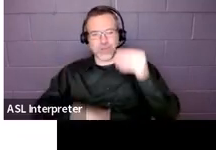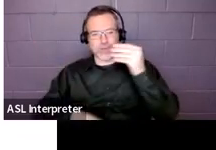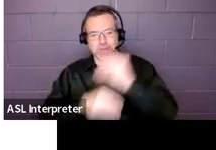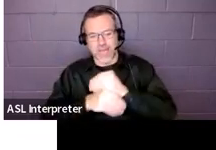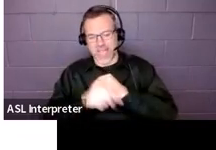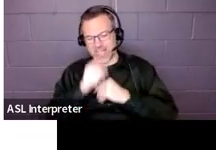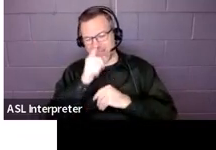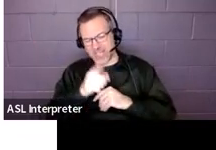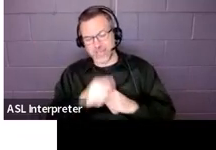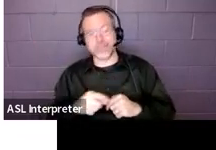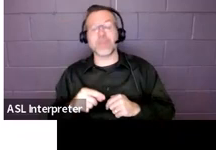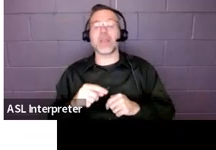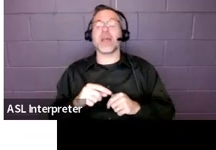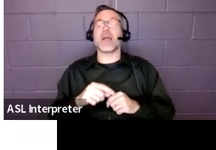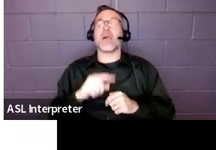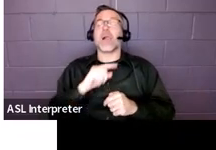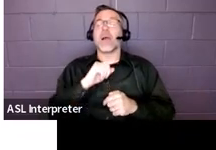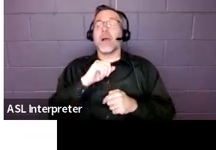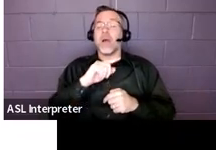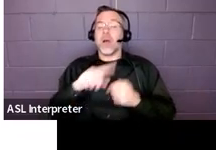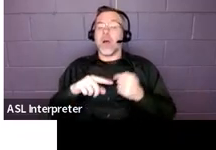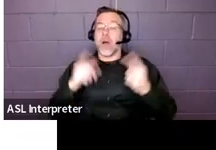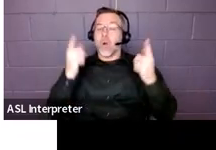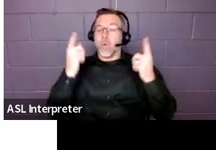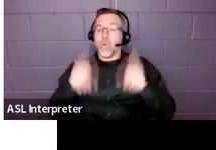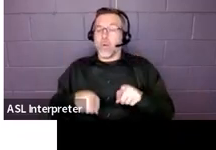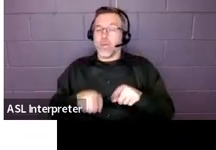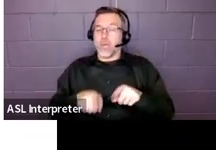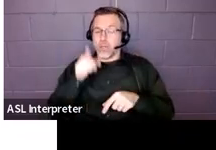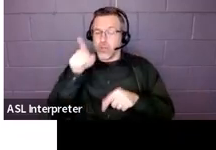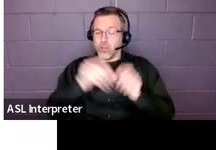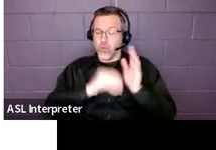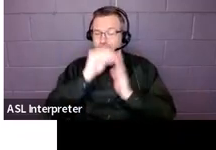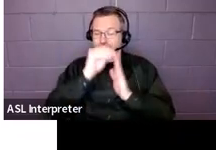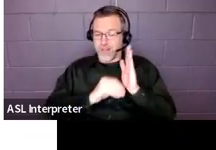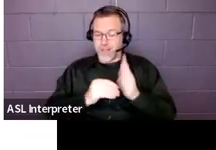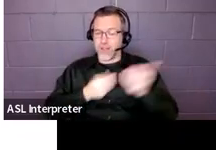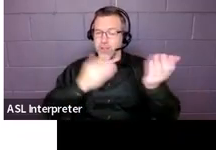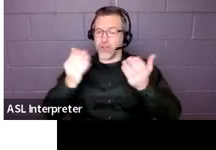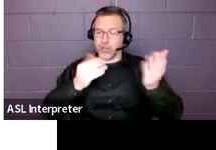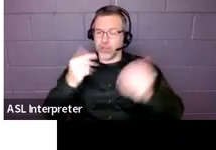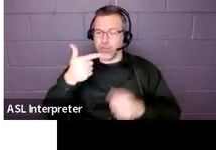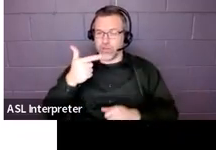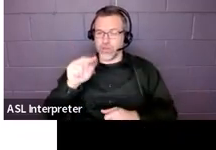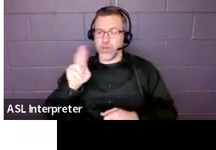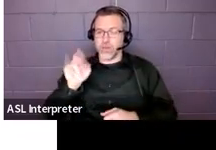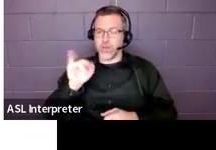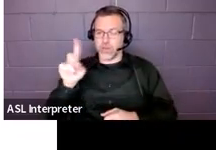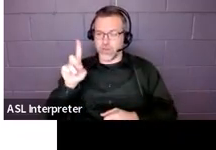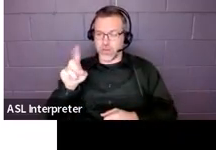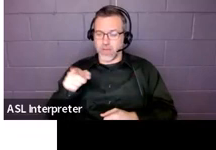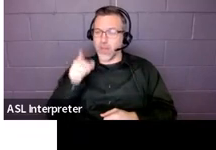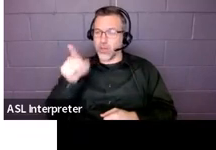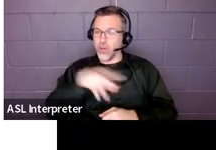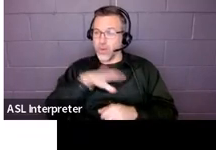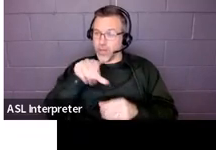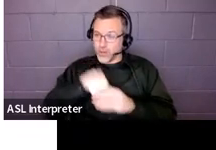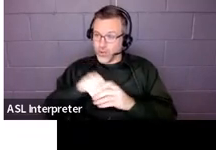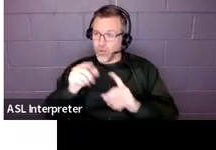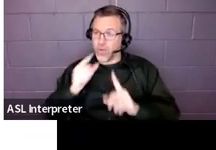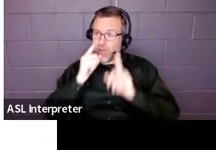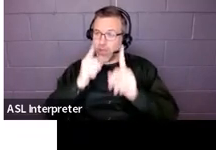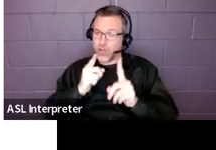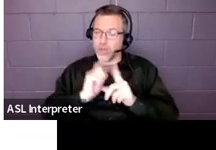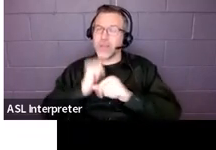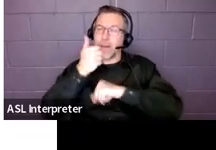when you're doing the service grid, you're writing the goals and the services based on the